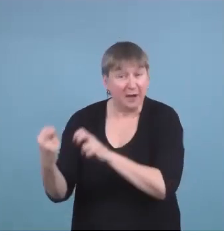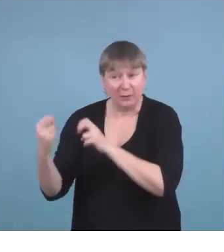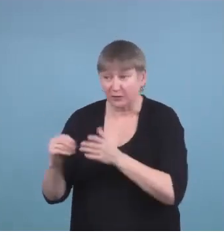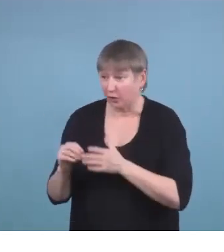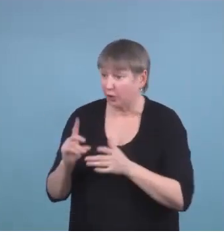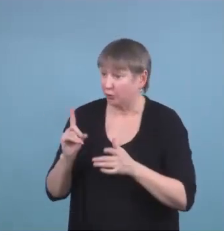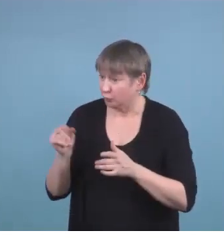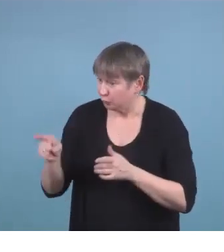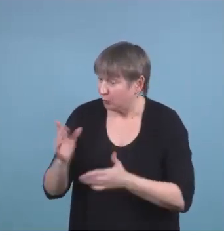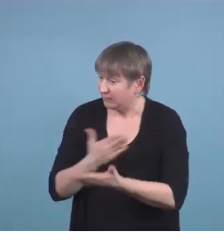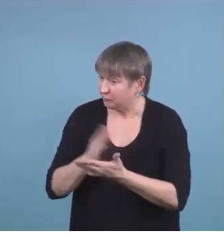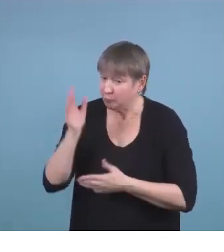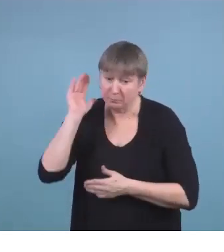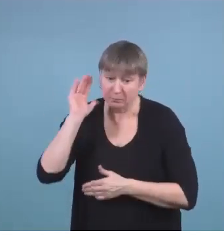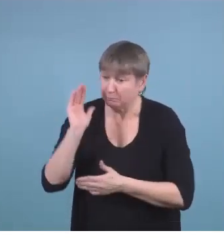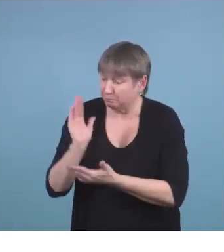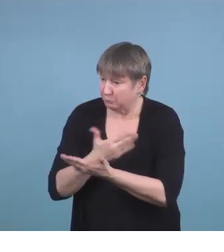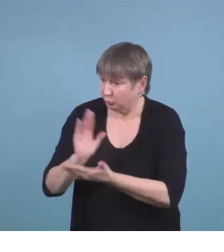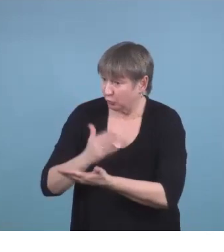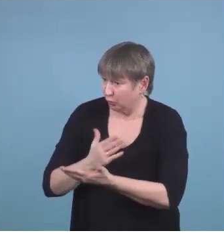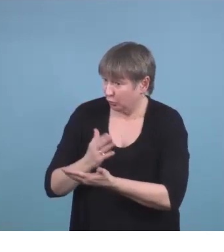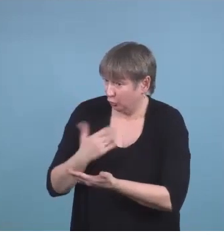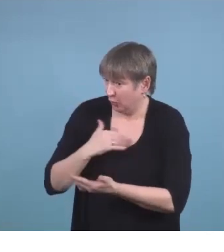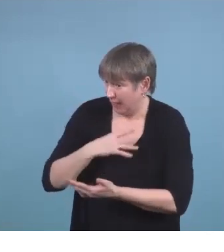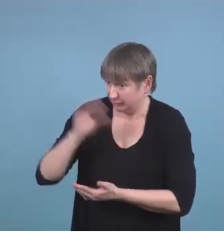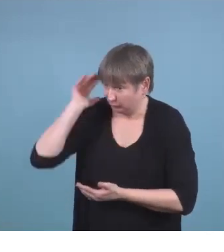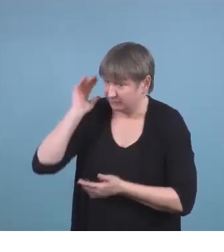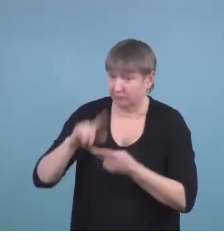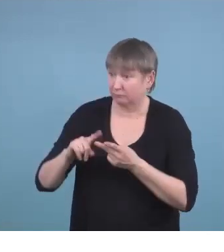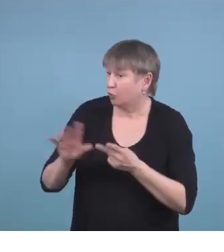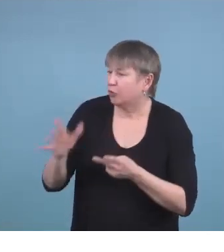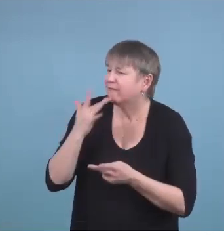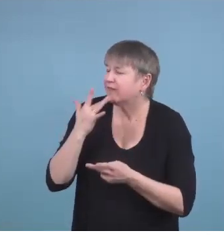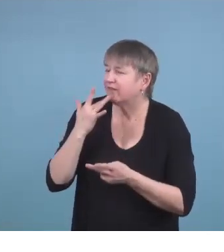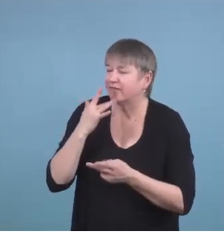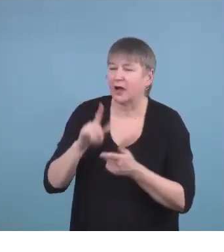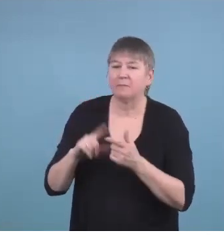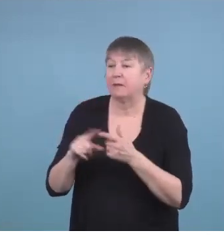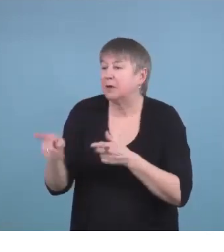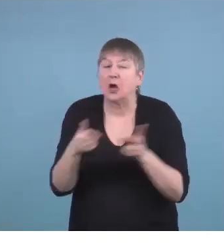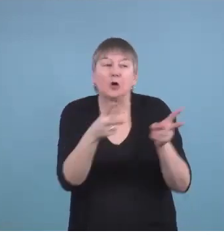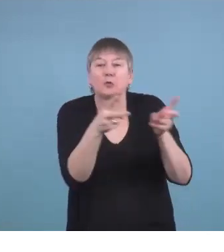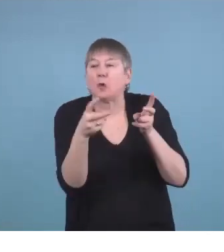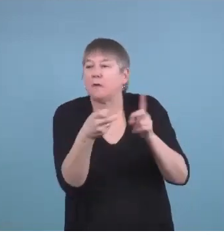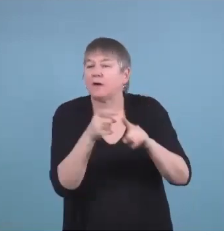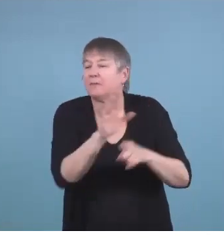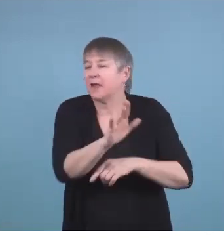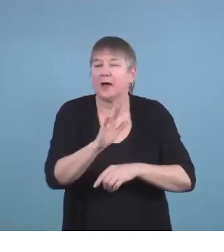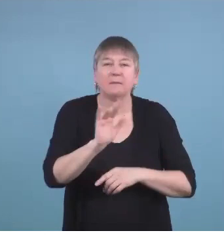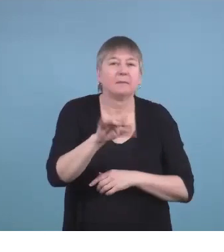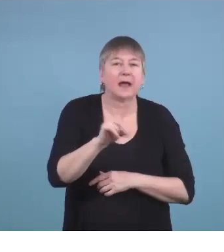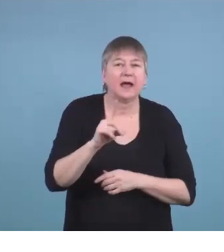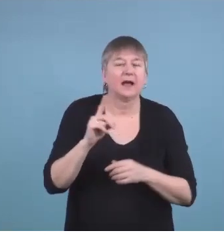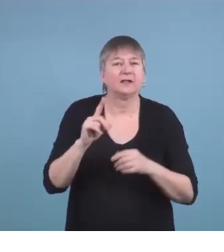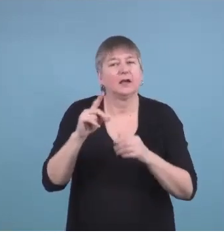listen to music? Who's your favorite band? Okay, let's go find some just popular quotes by that band. Read through them. Which one do you